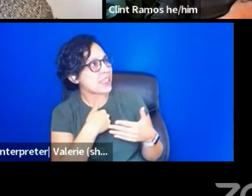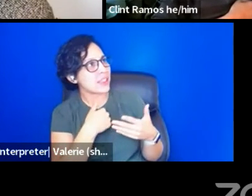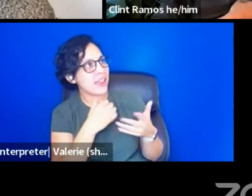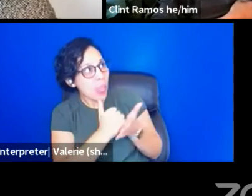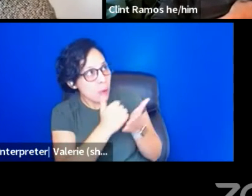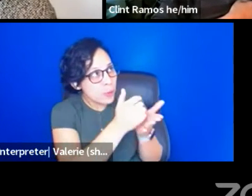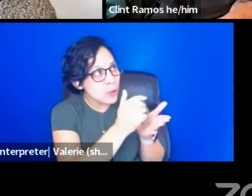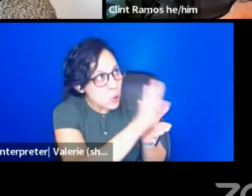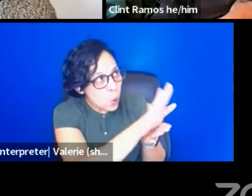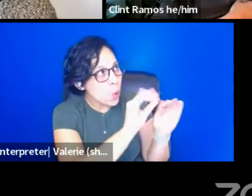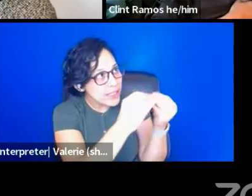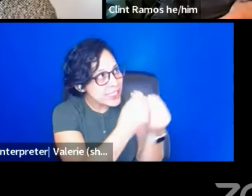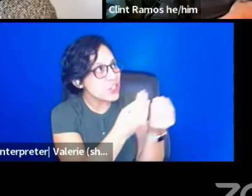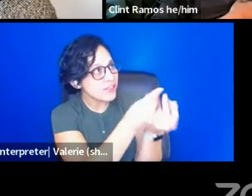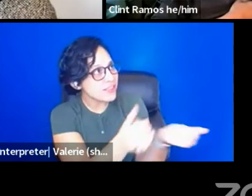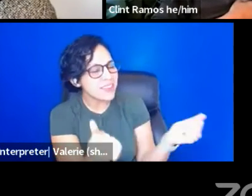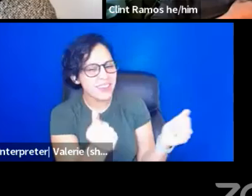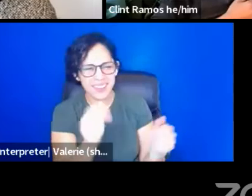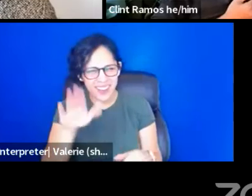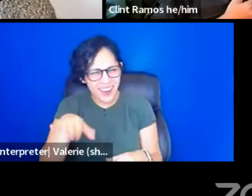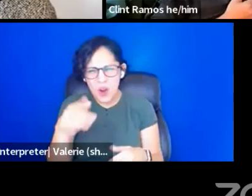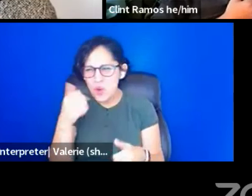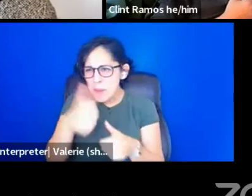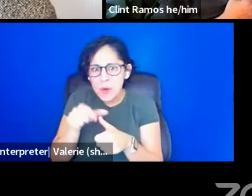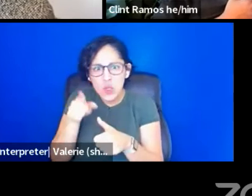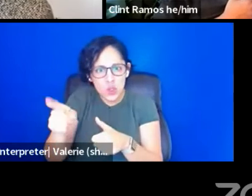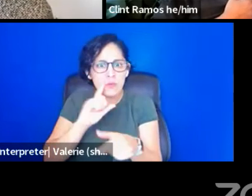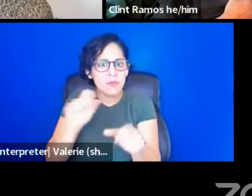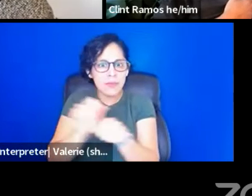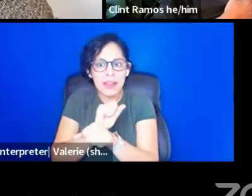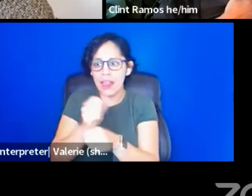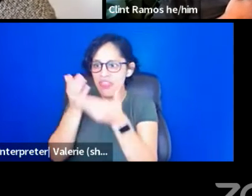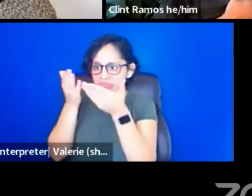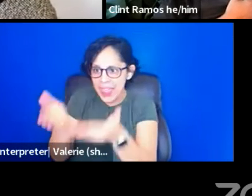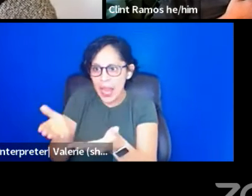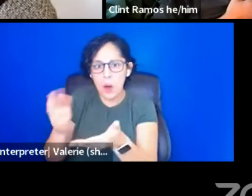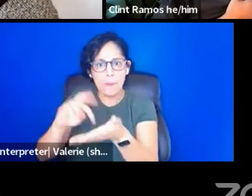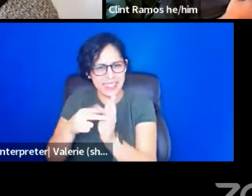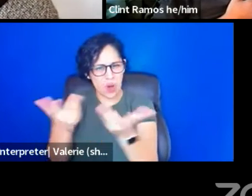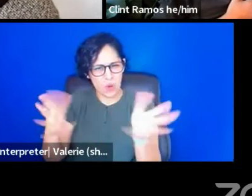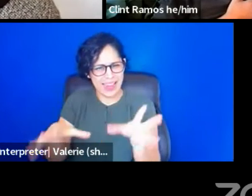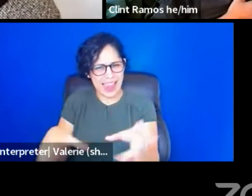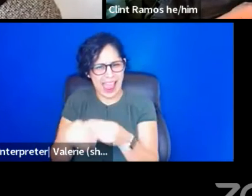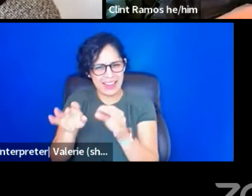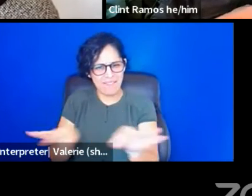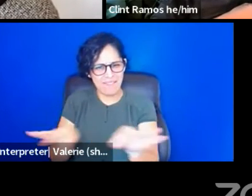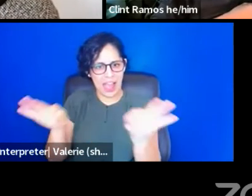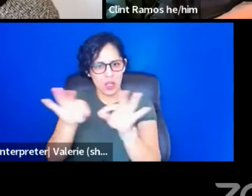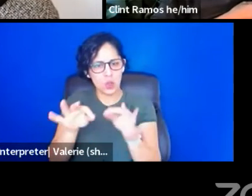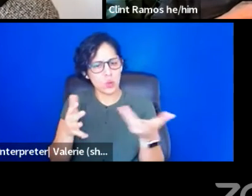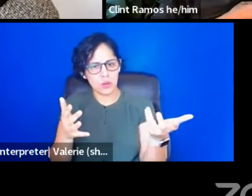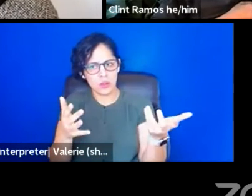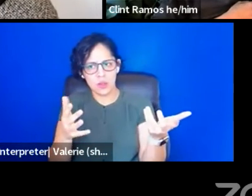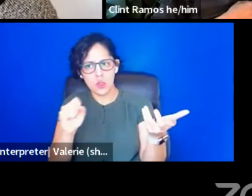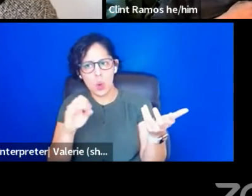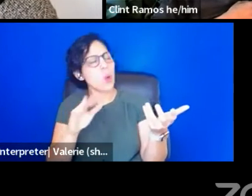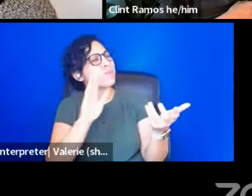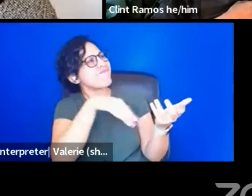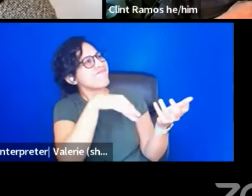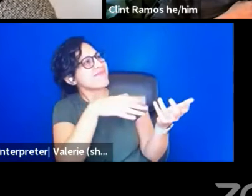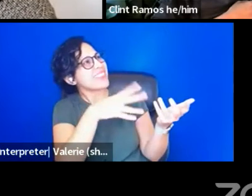Remember that you're adding value to them by your existence, by your contribution. So say, what is your caregiver support plan or